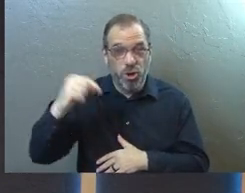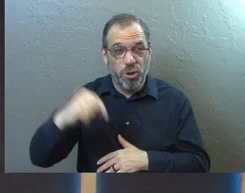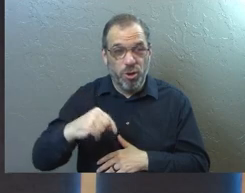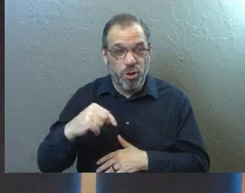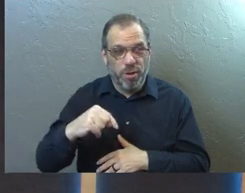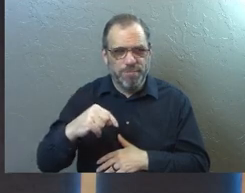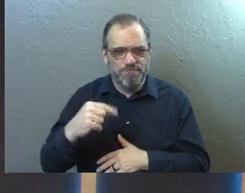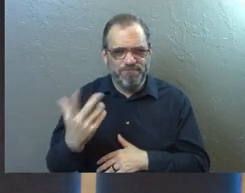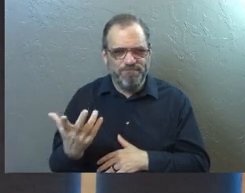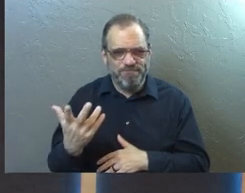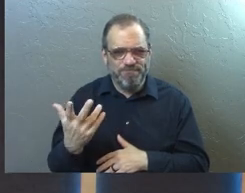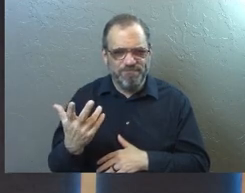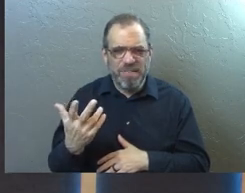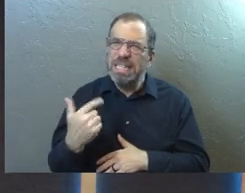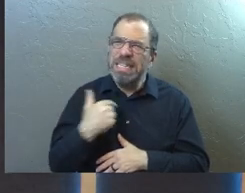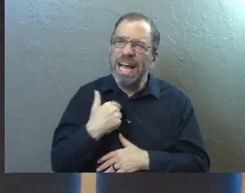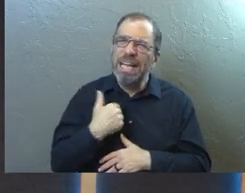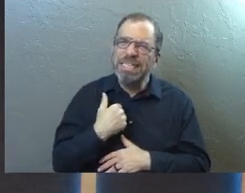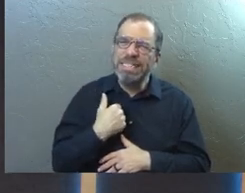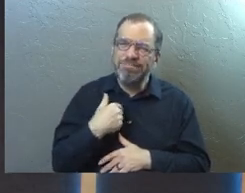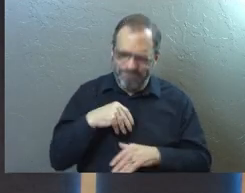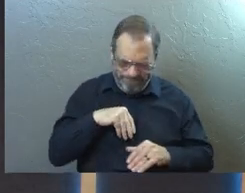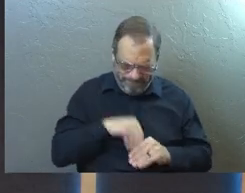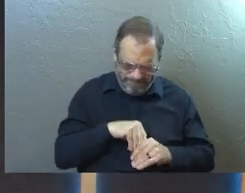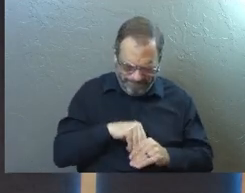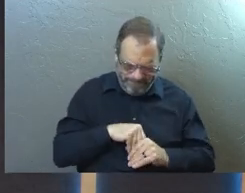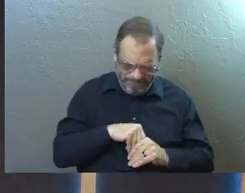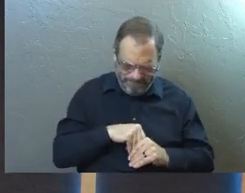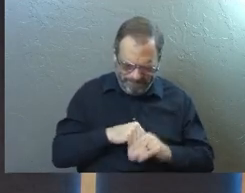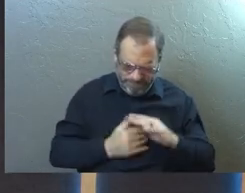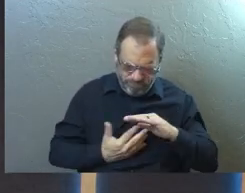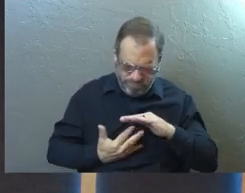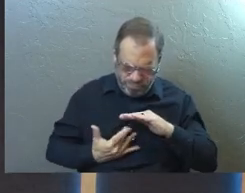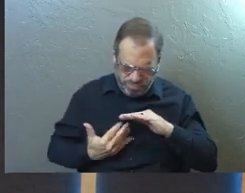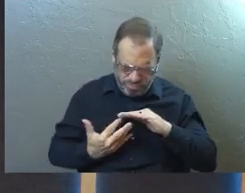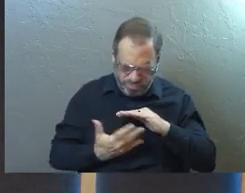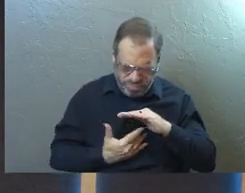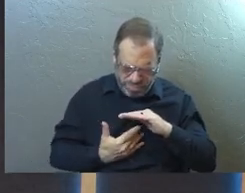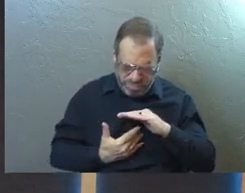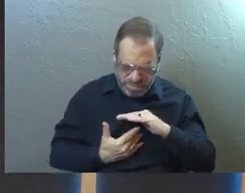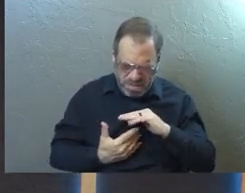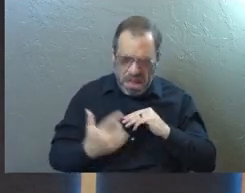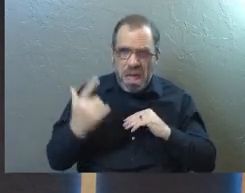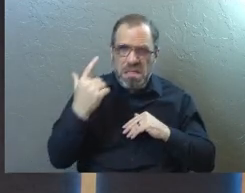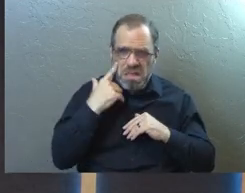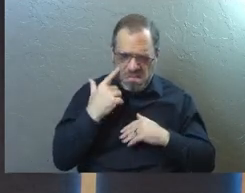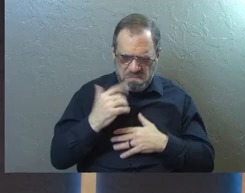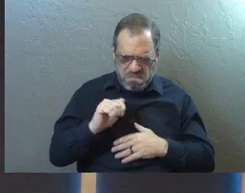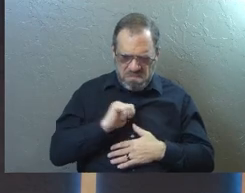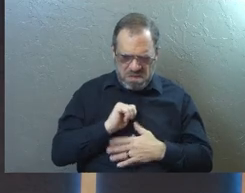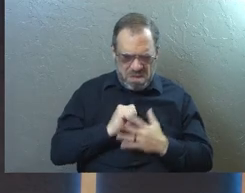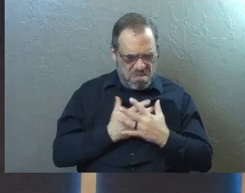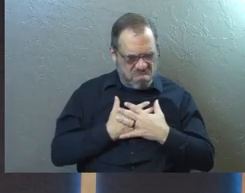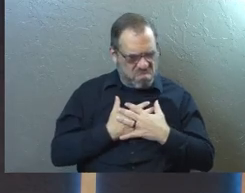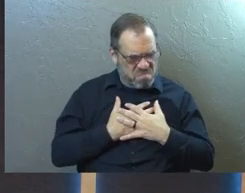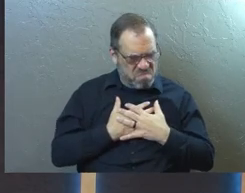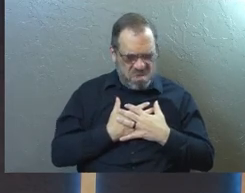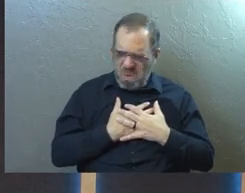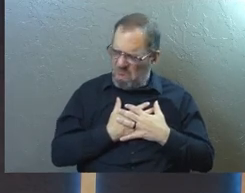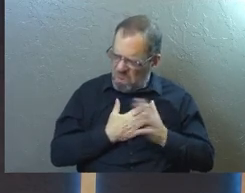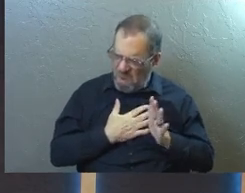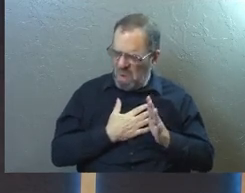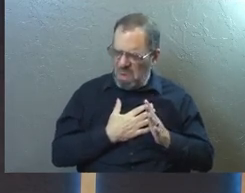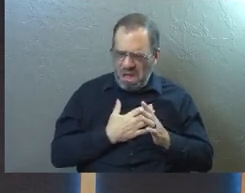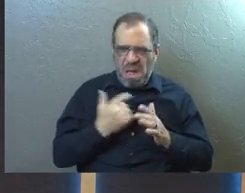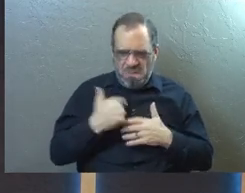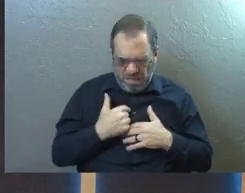that there's this something inside of us that kind of flares up. And I think it's an indicator of how much we're thinking about ourselves. Like, wait